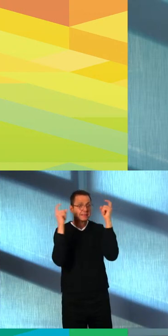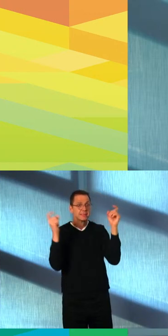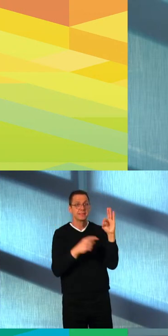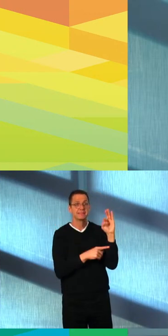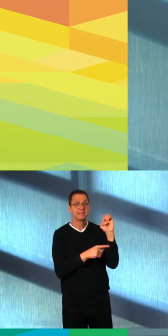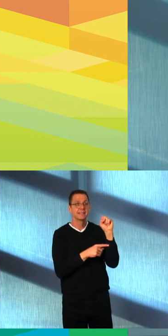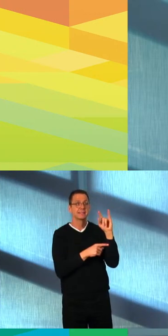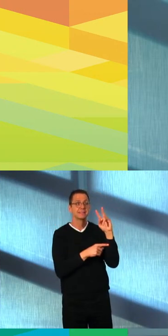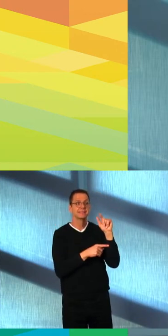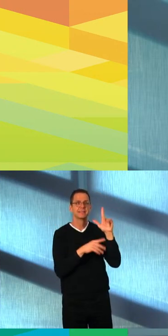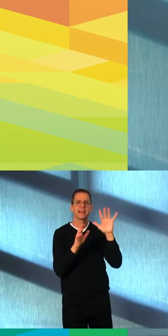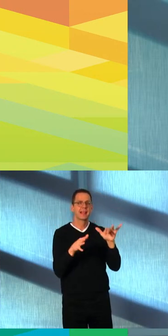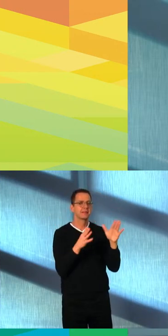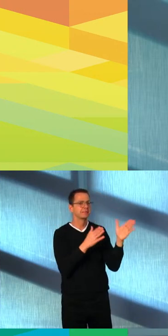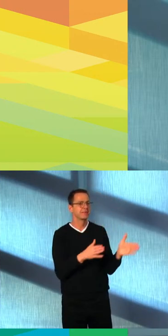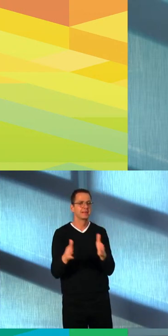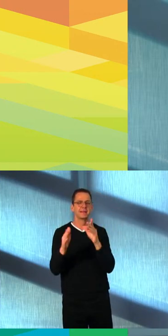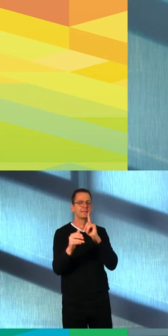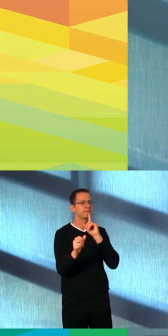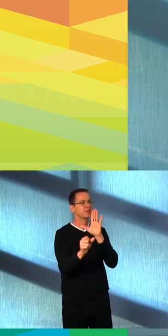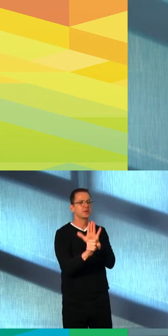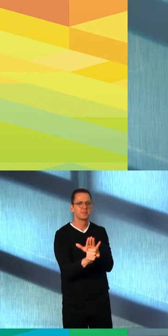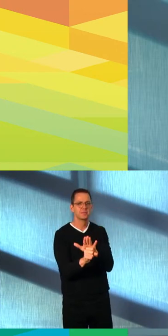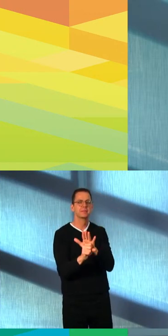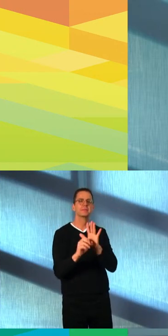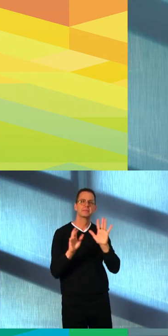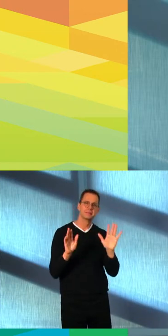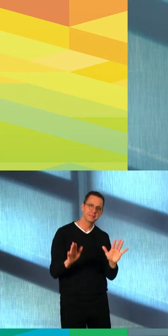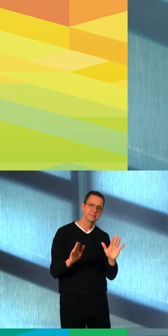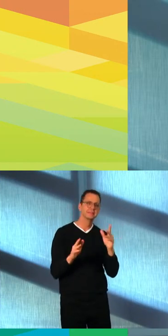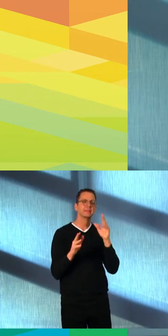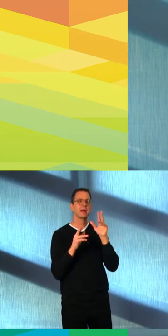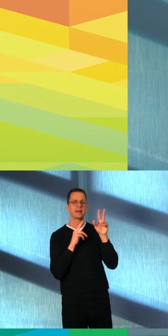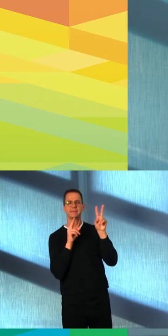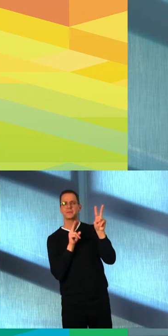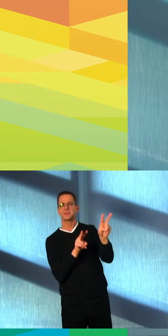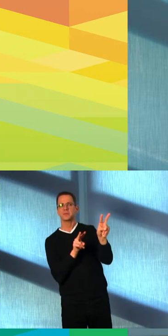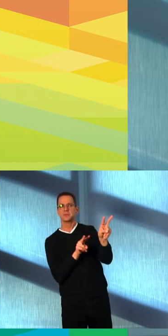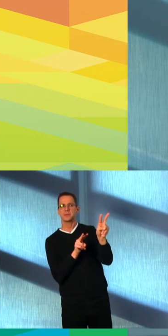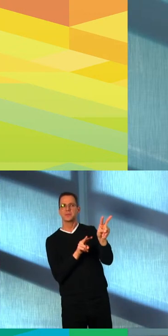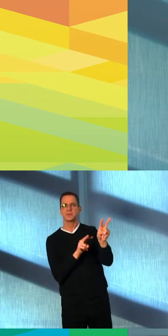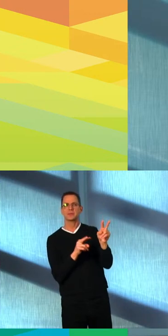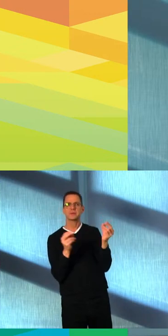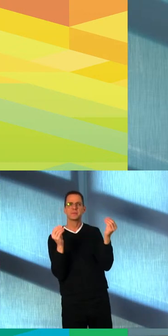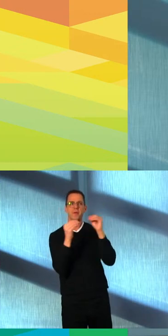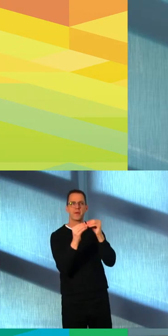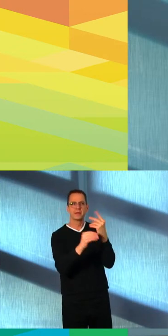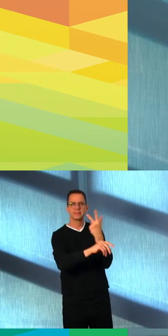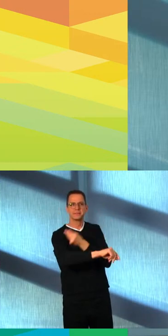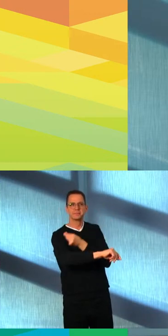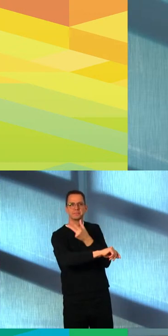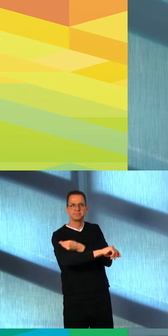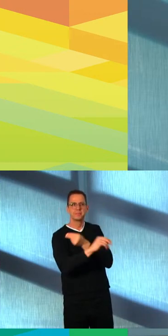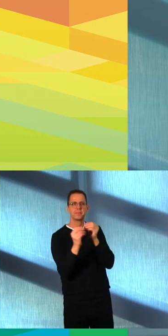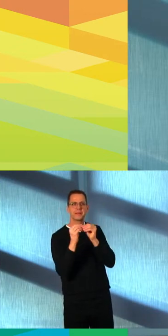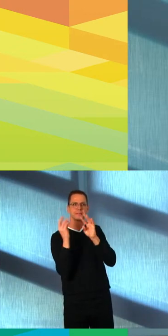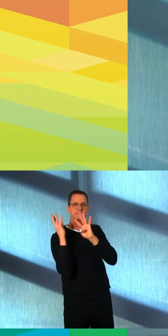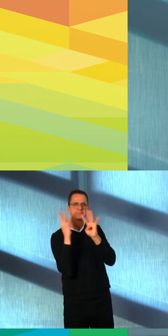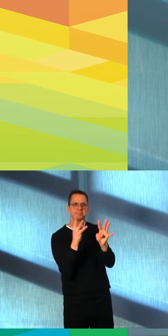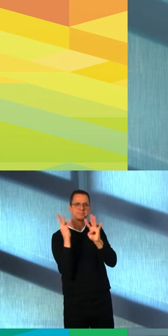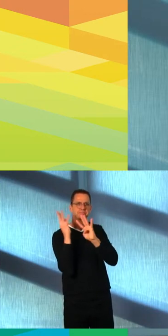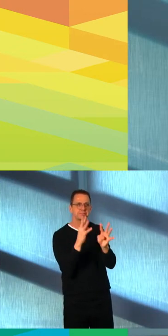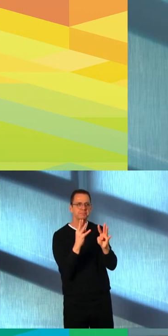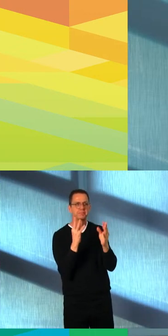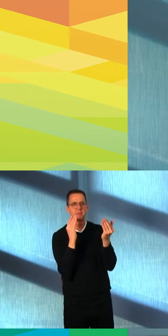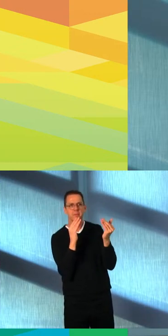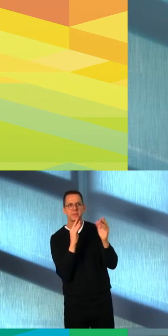site as a large vaccination facility should it be needed. And today we also shared the factors that are driving decisions about